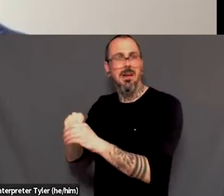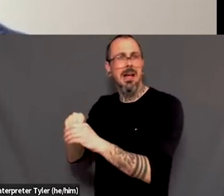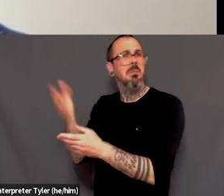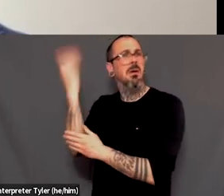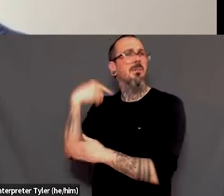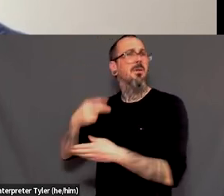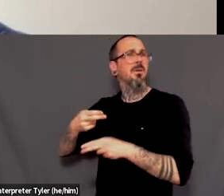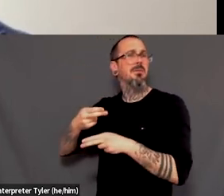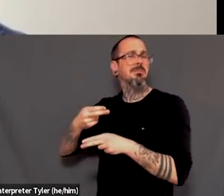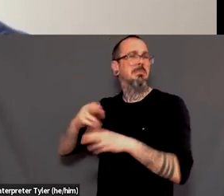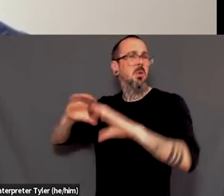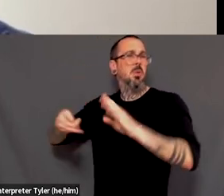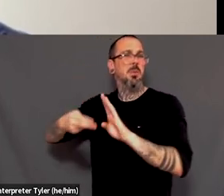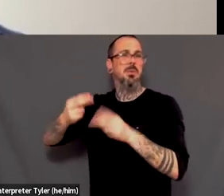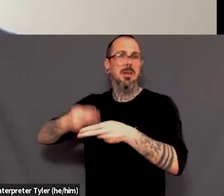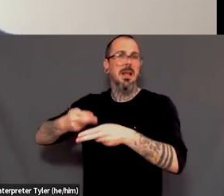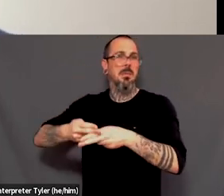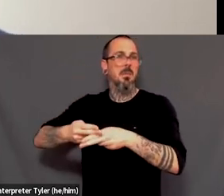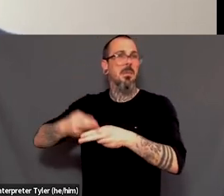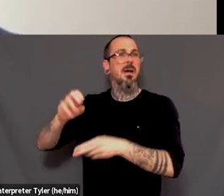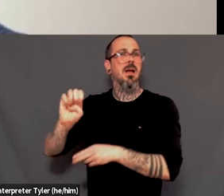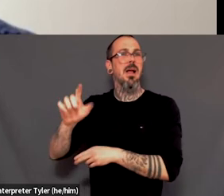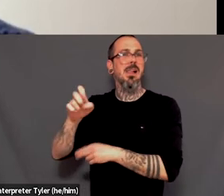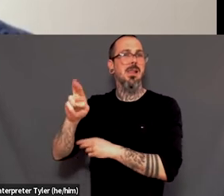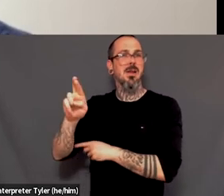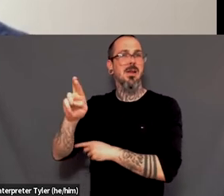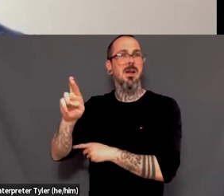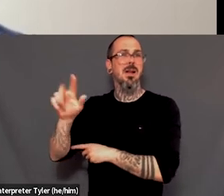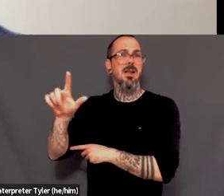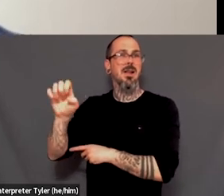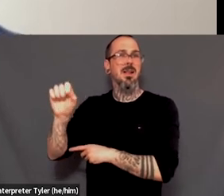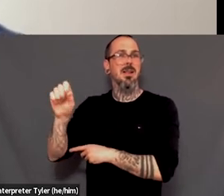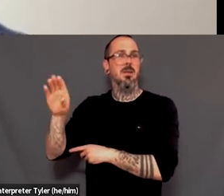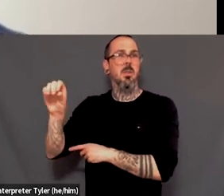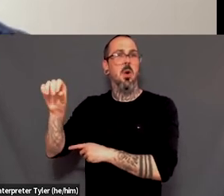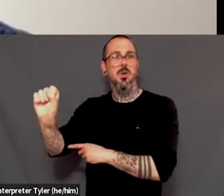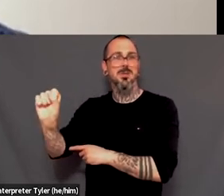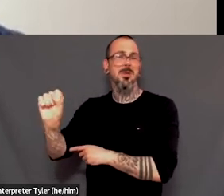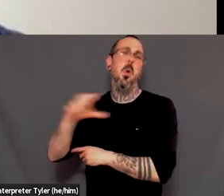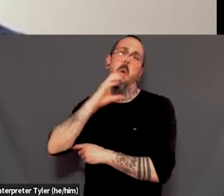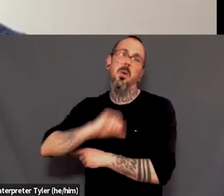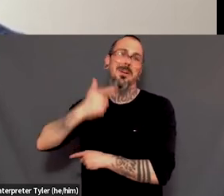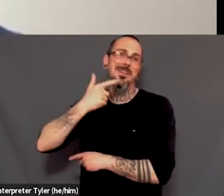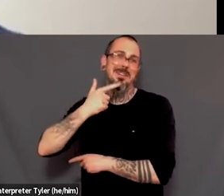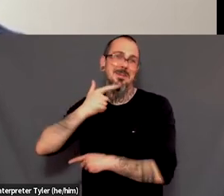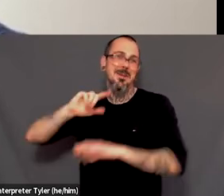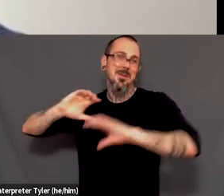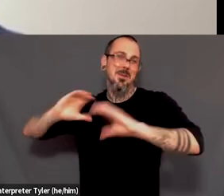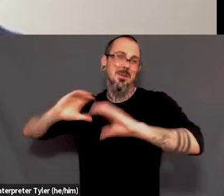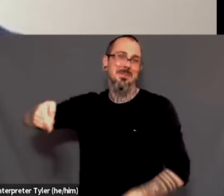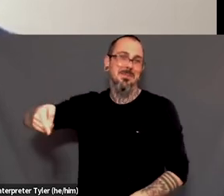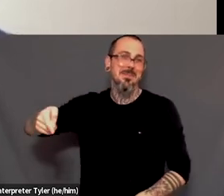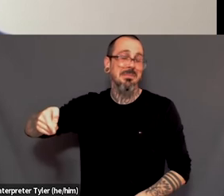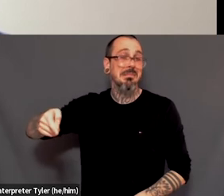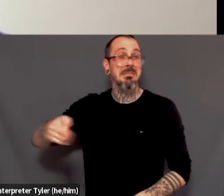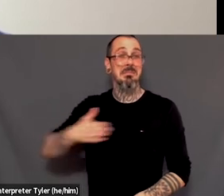something at the time. Like, so yeah, older lesbian folks, uh, they have a group, a social group. I, I think they still sort of do, but yeah, my,